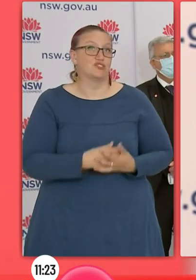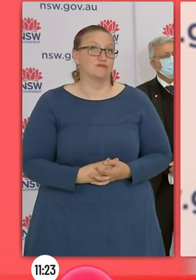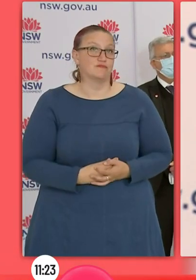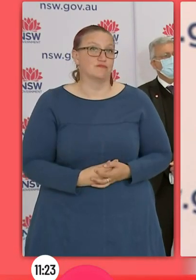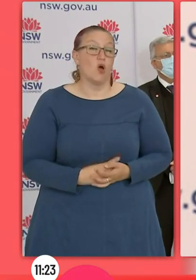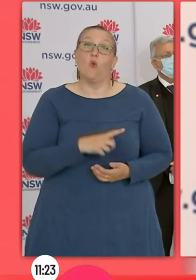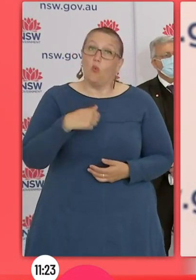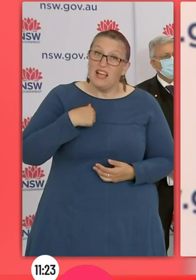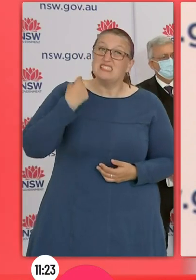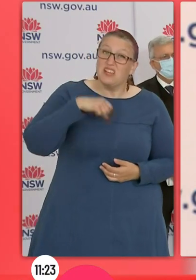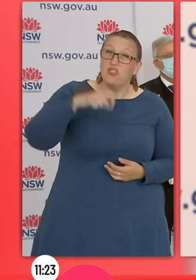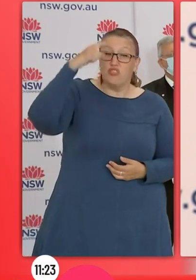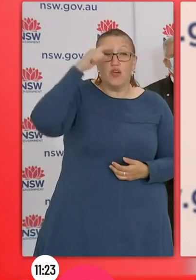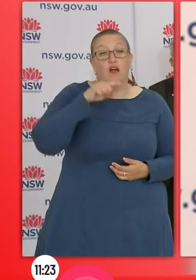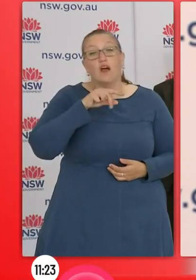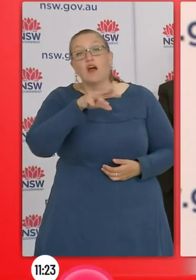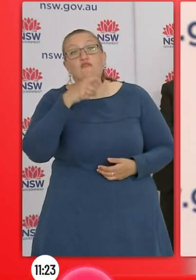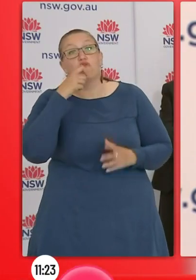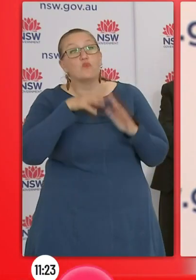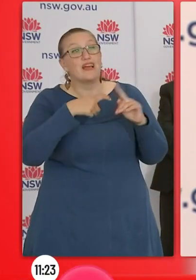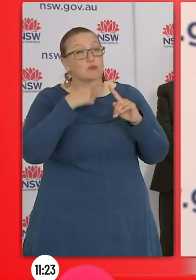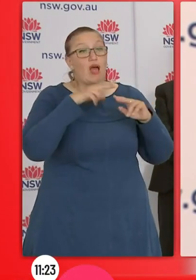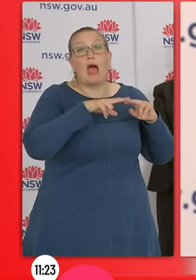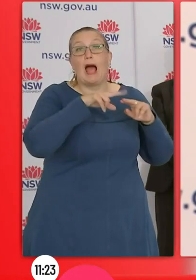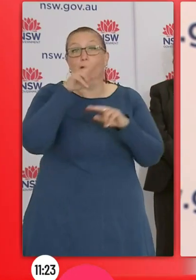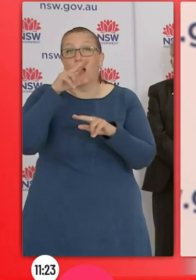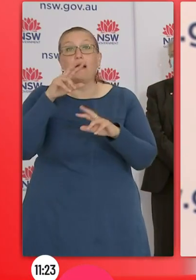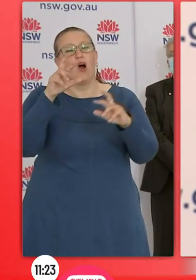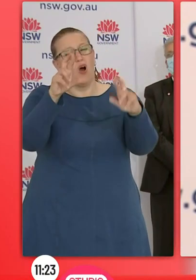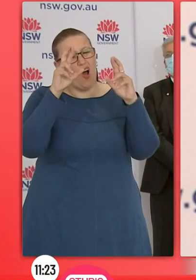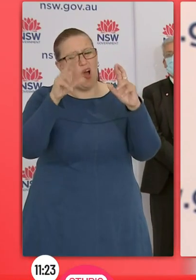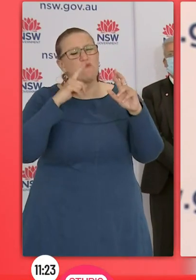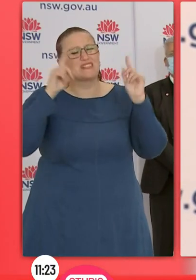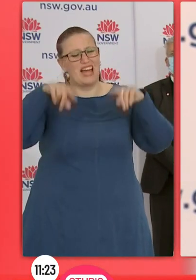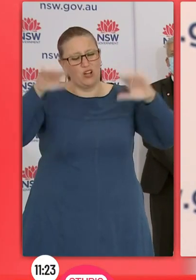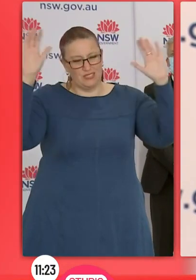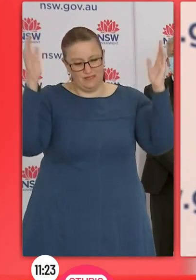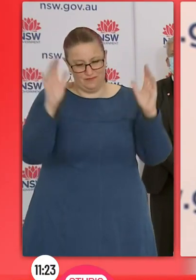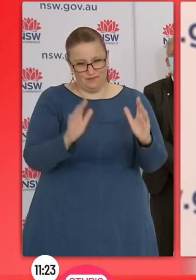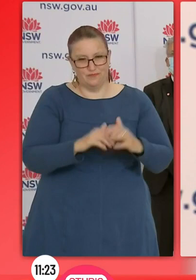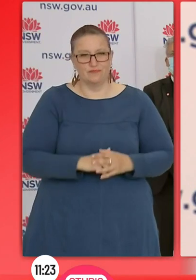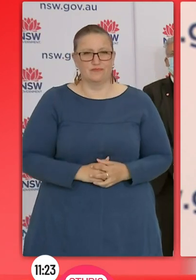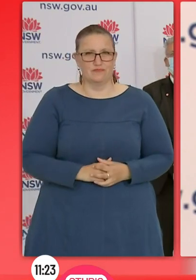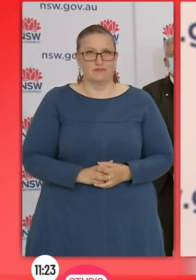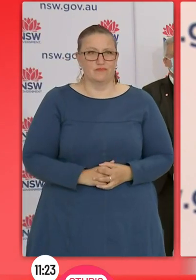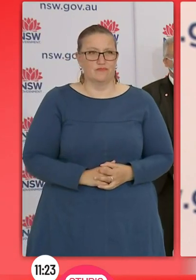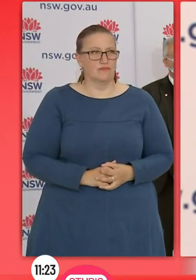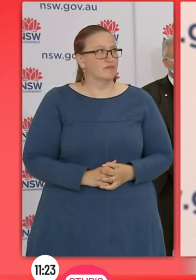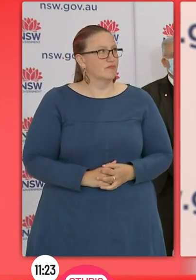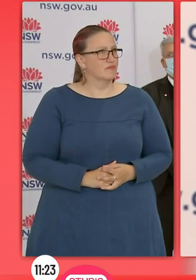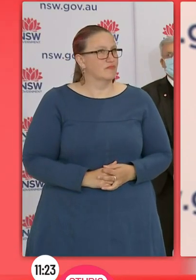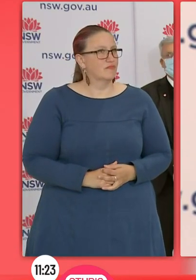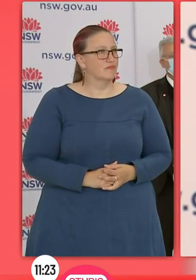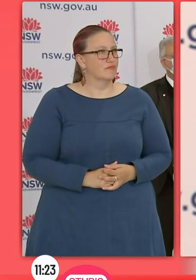case numbers to rise in the next couple of weeks. And then we anticipate and hope that they will start to come down. You can't